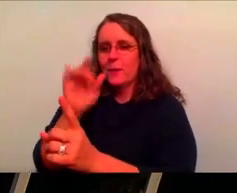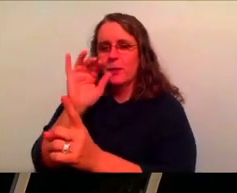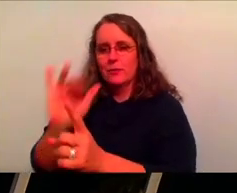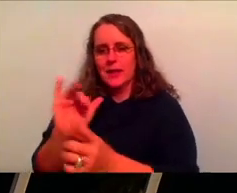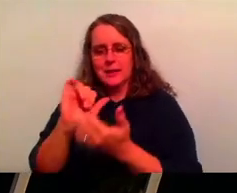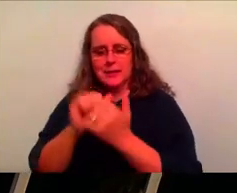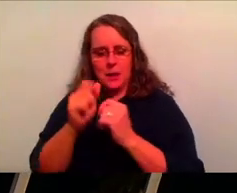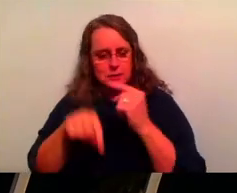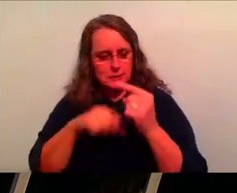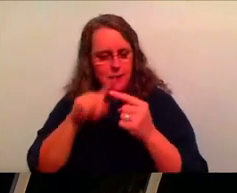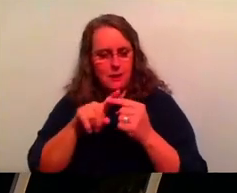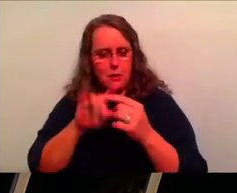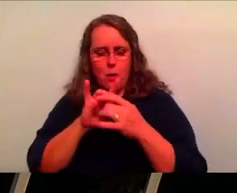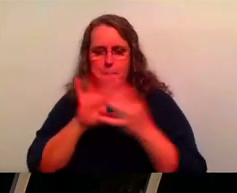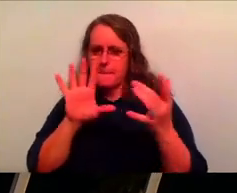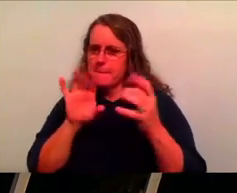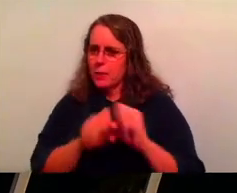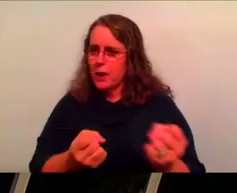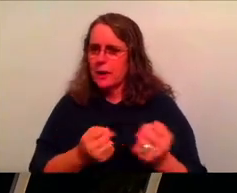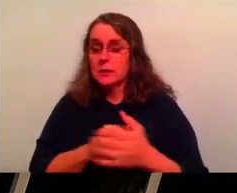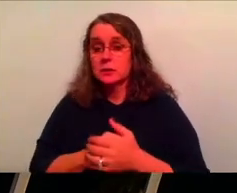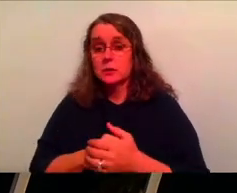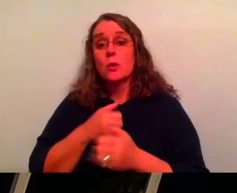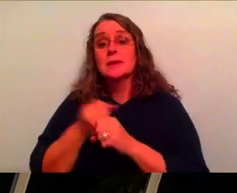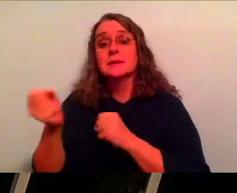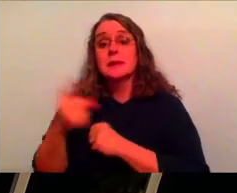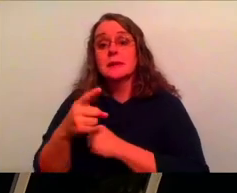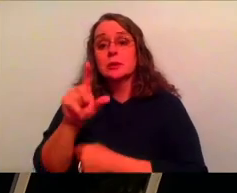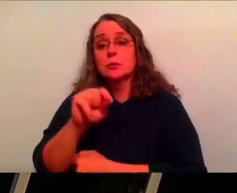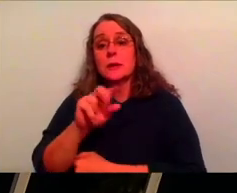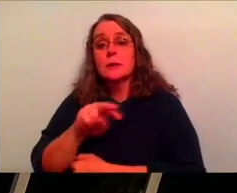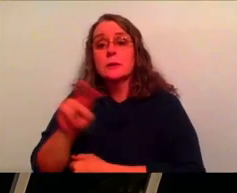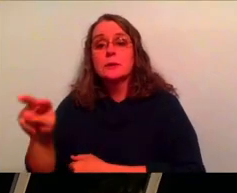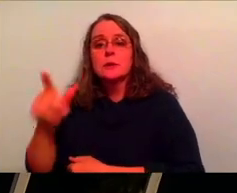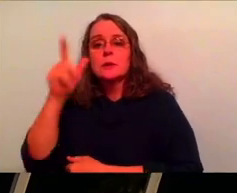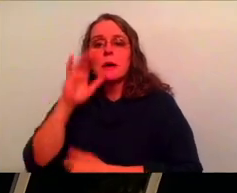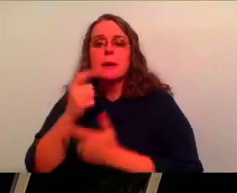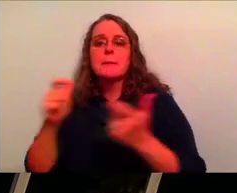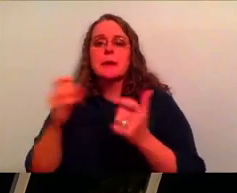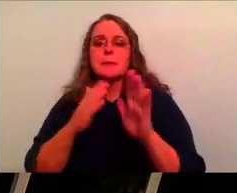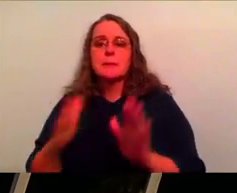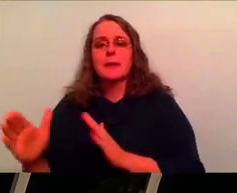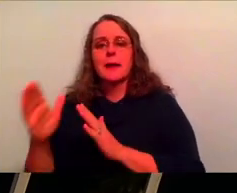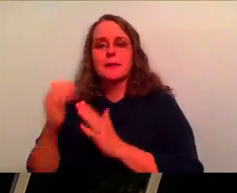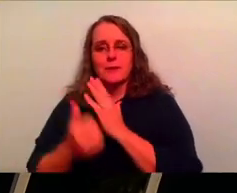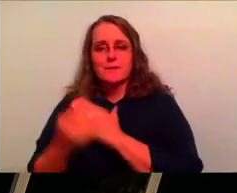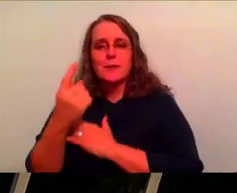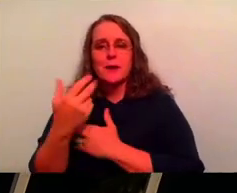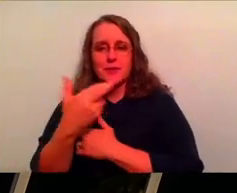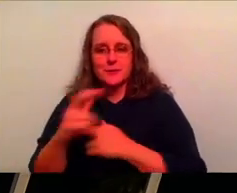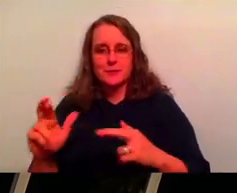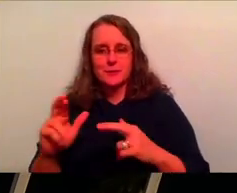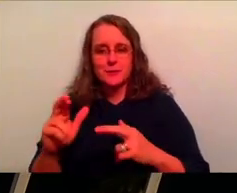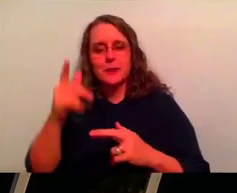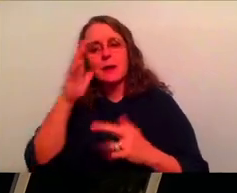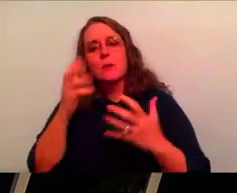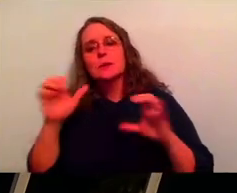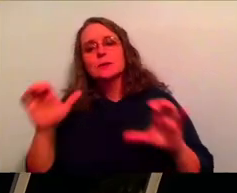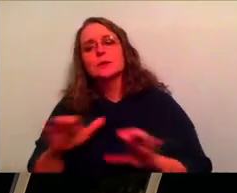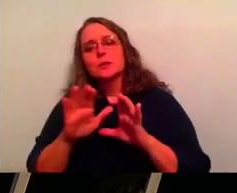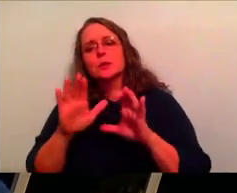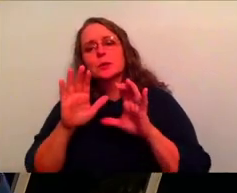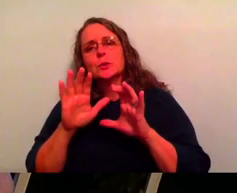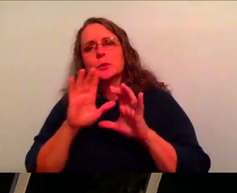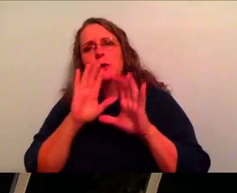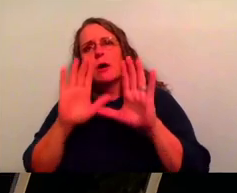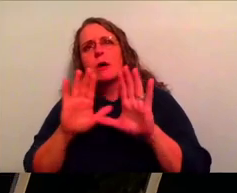helps us move forward. So this next year, 2022, I believe God's got big plans for every single person in this room. I believe God wants to do good things in everybody's life in